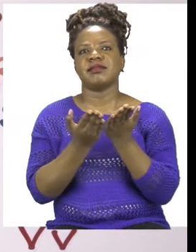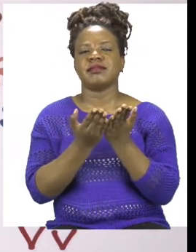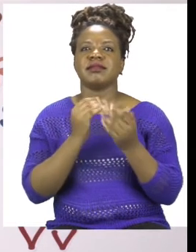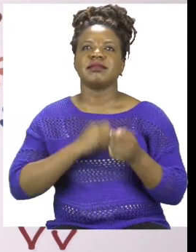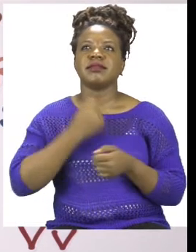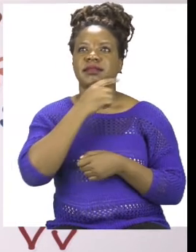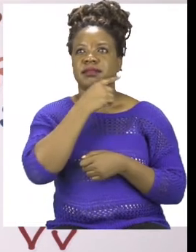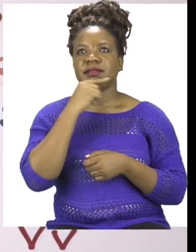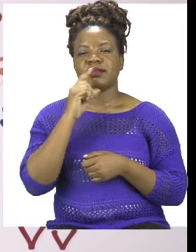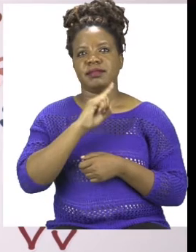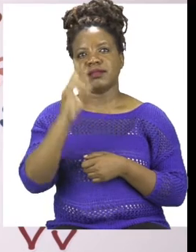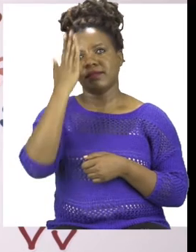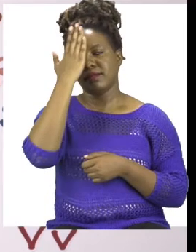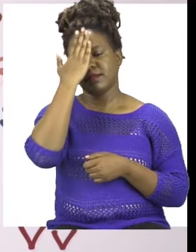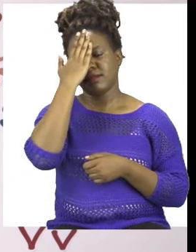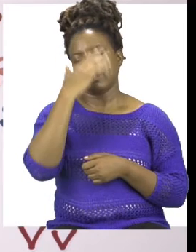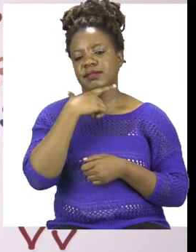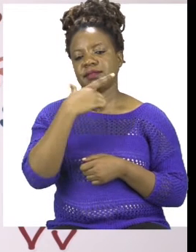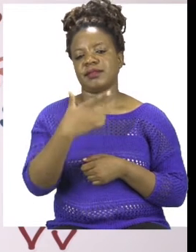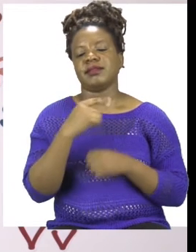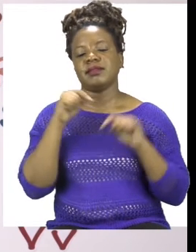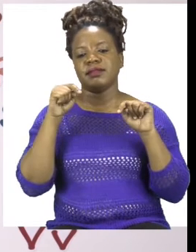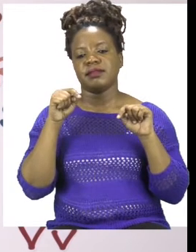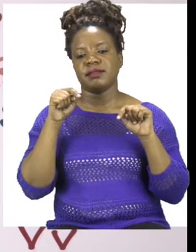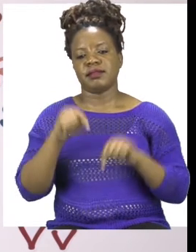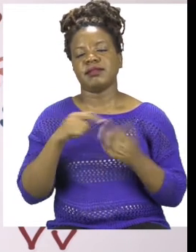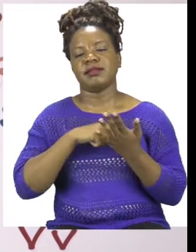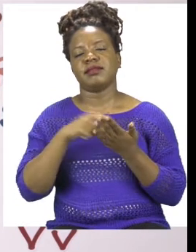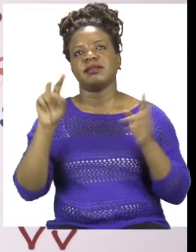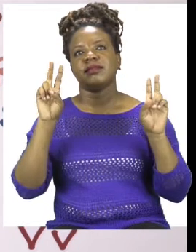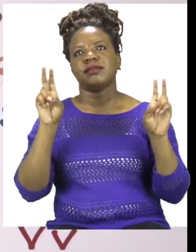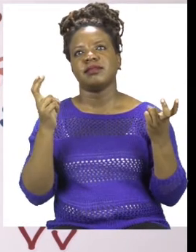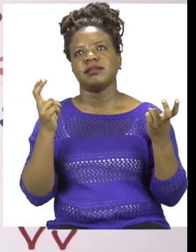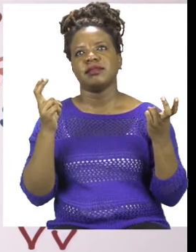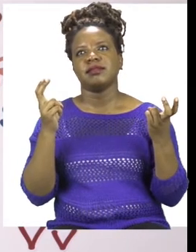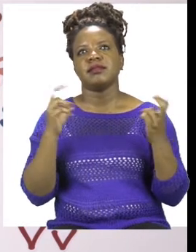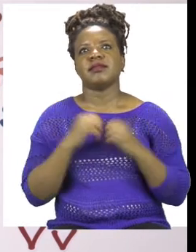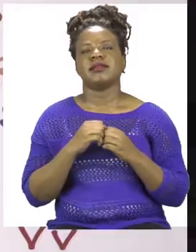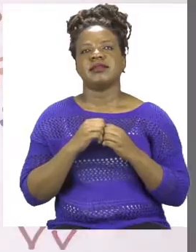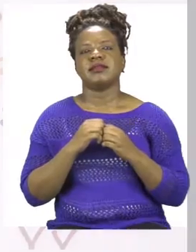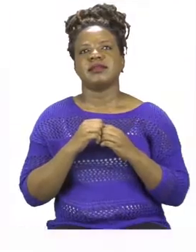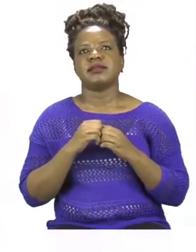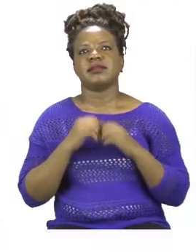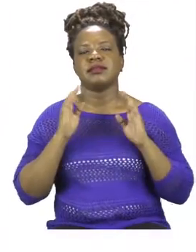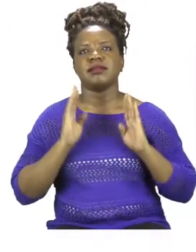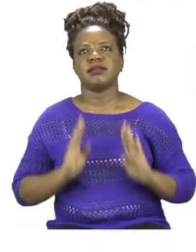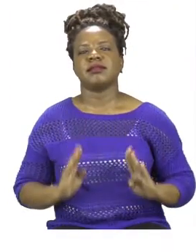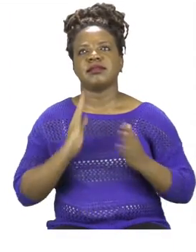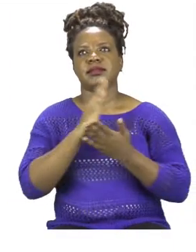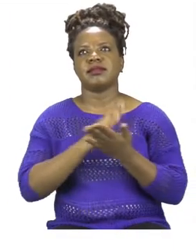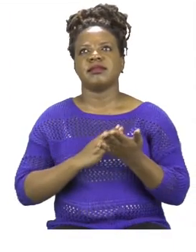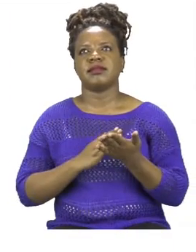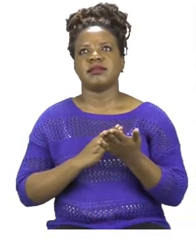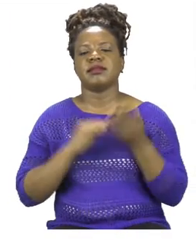and thank you so much for joining me today. Our theme this week is body parts